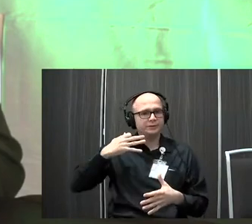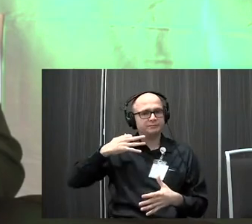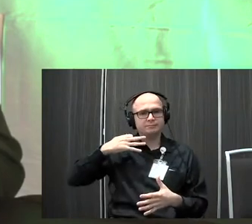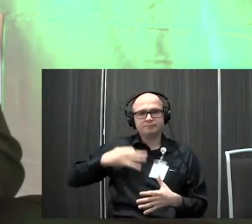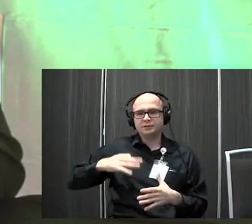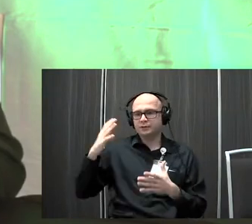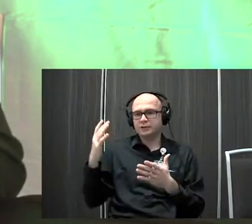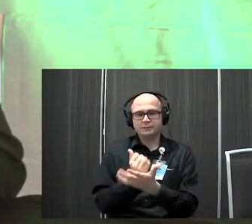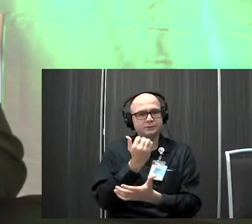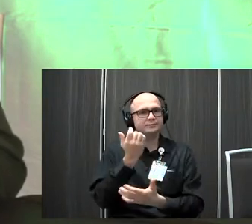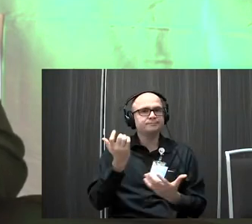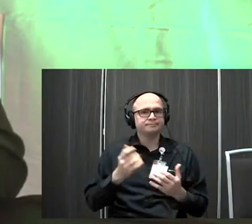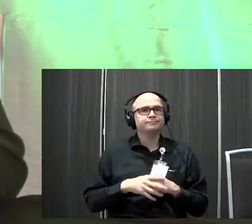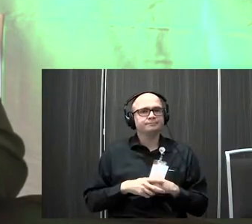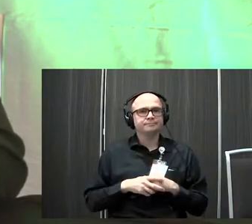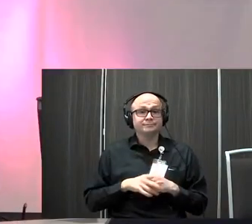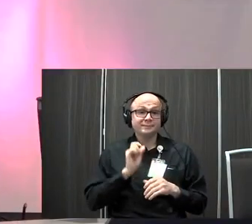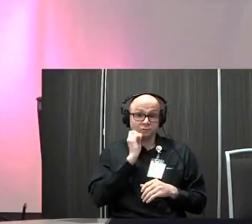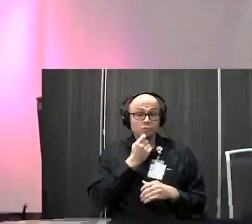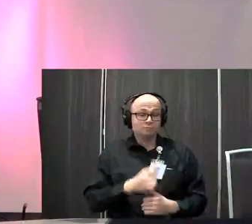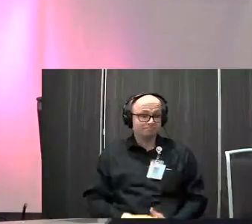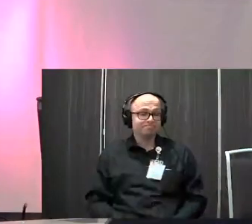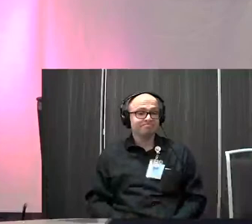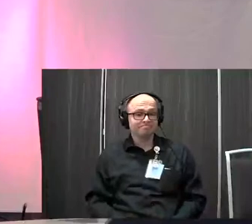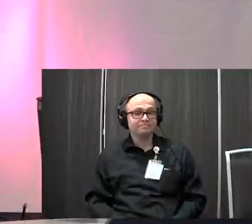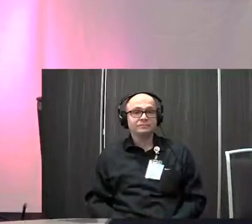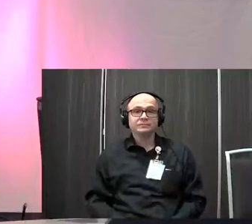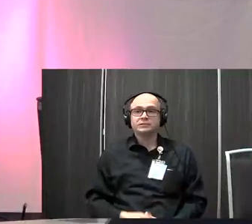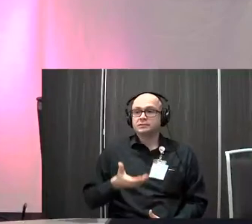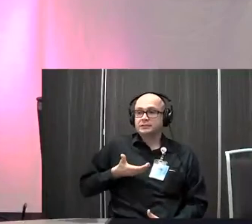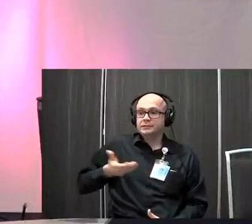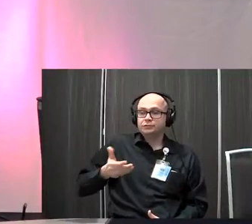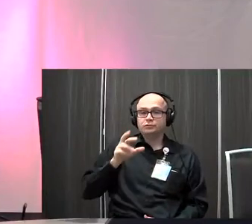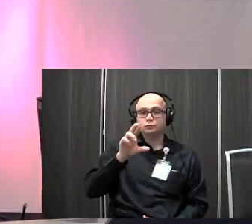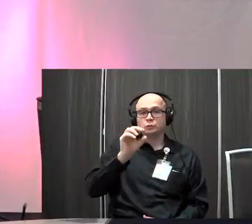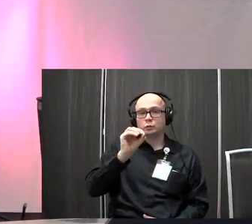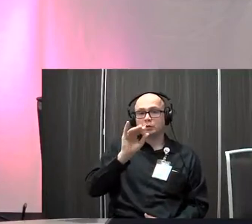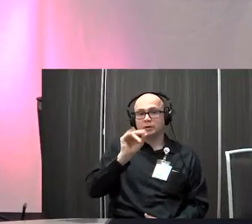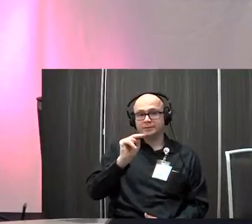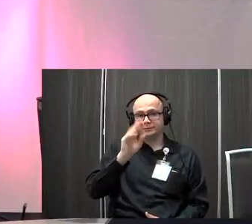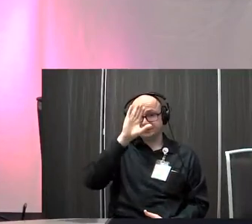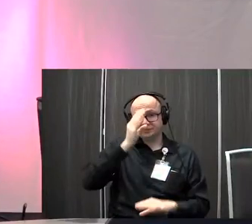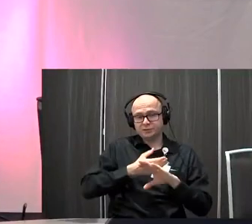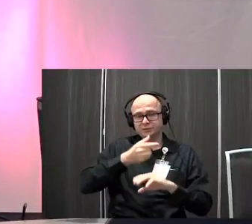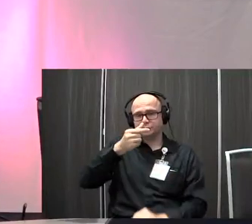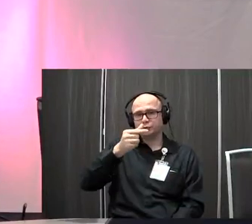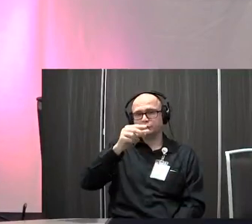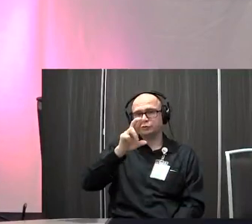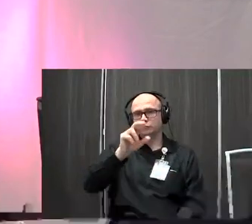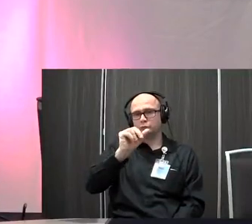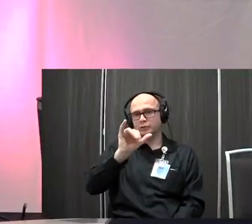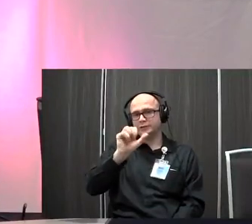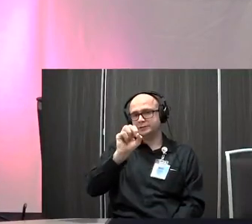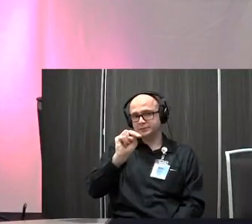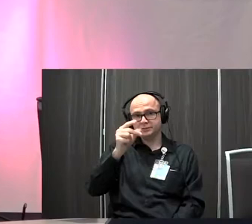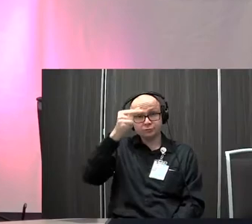opportunity for us. So that's so cool. All right. So to introduce Robin, uh, she has a son, Grayson, that, uh, she's